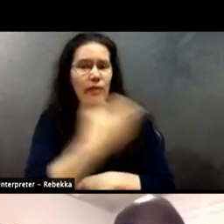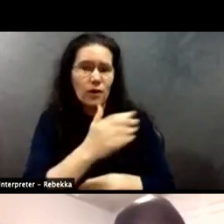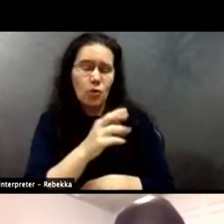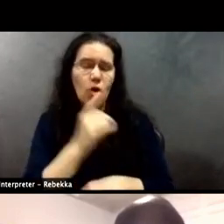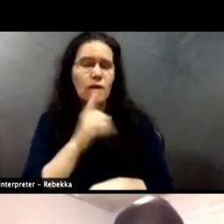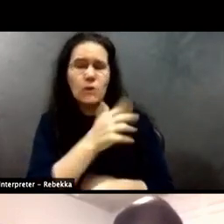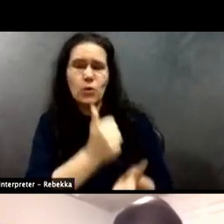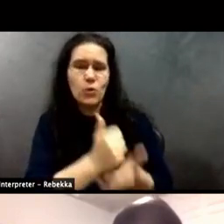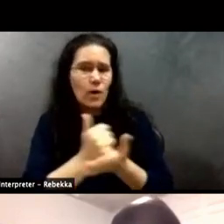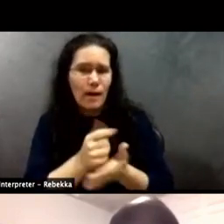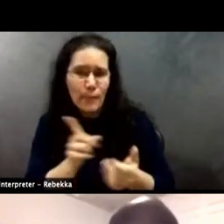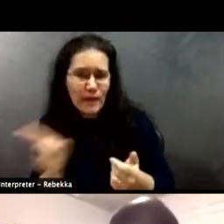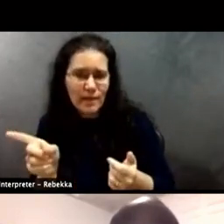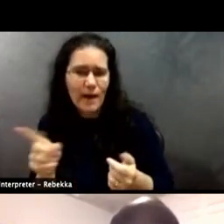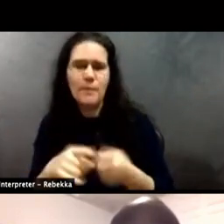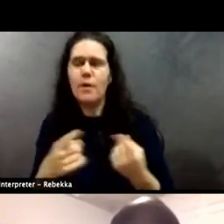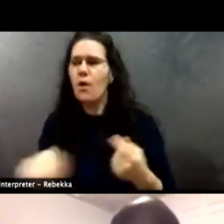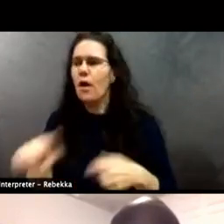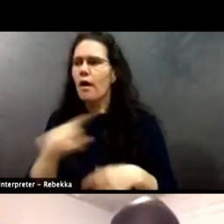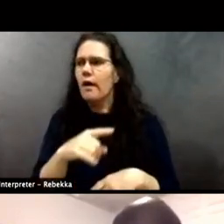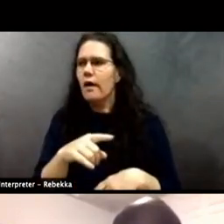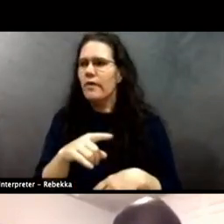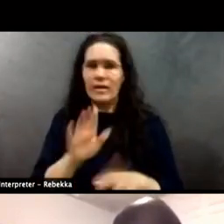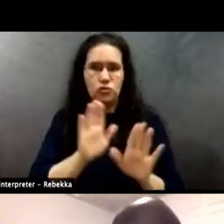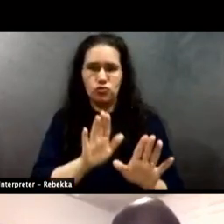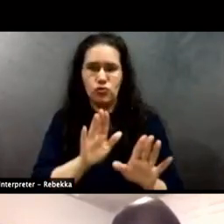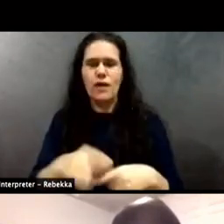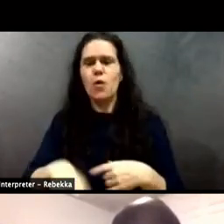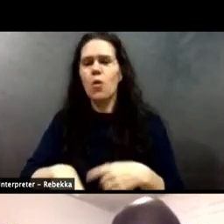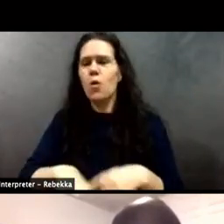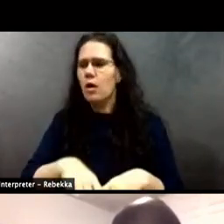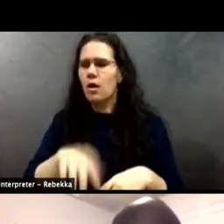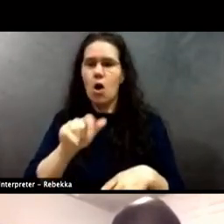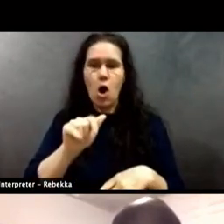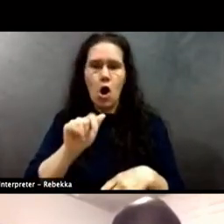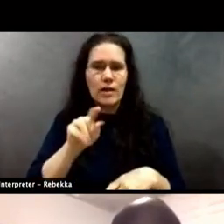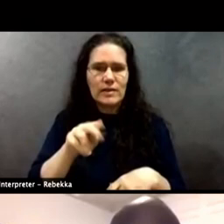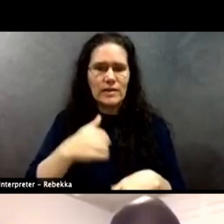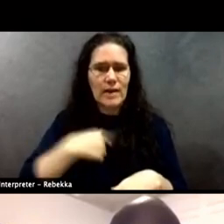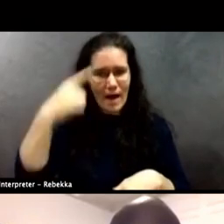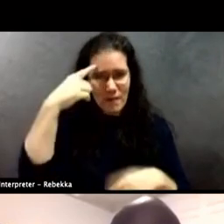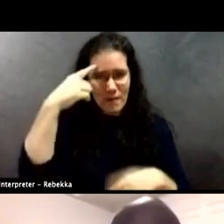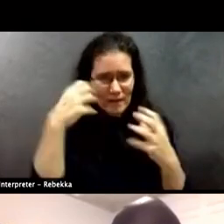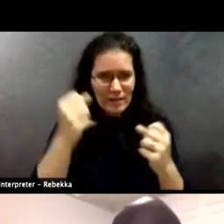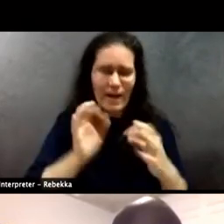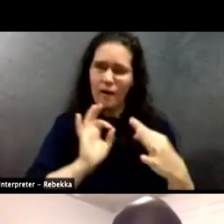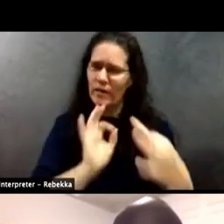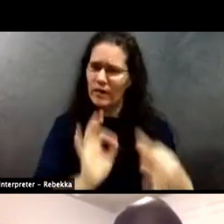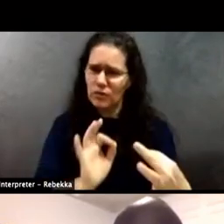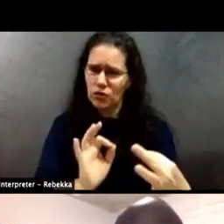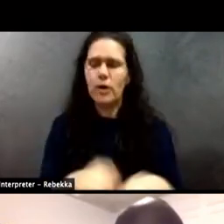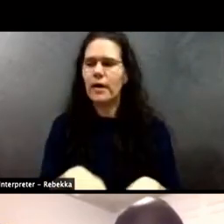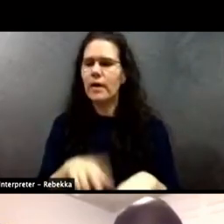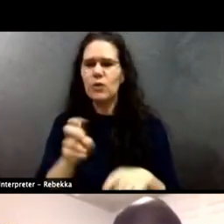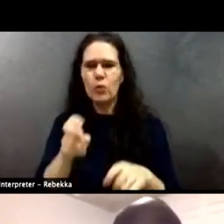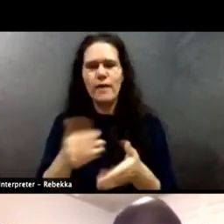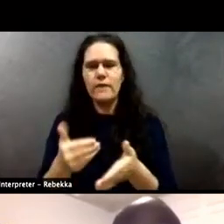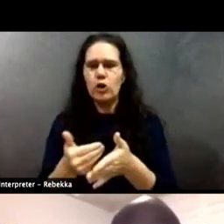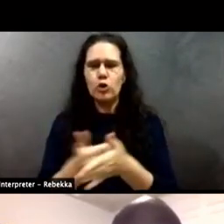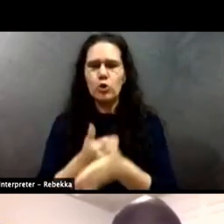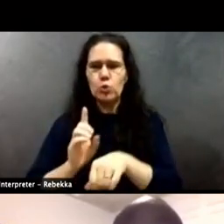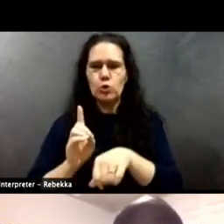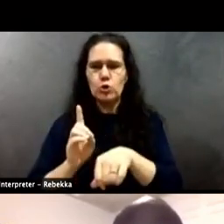I love that the Arlington Police Department has the mental health piece, you've got the new duty to act. But if your past